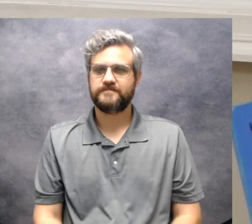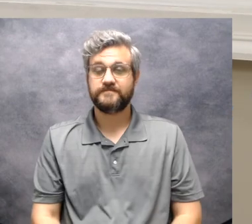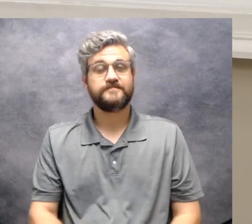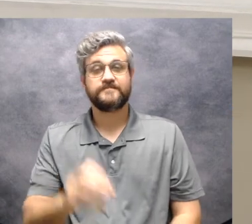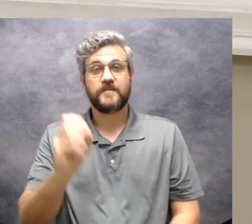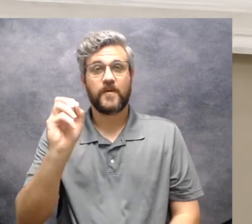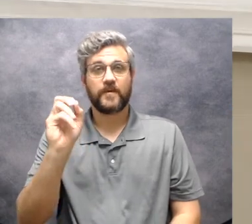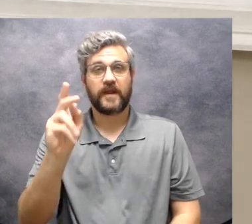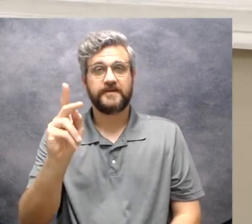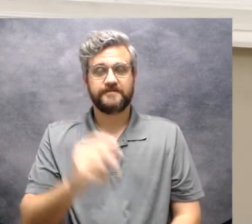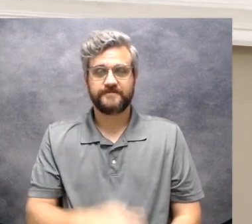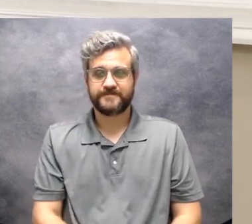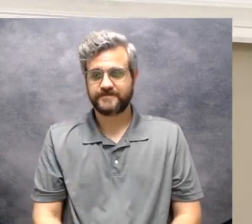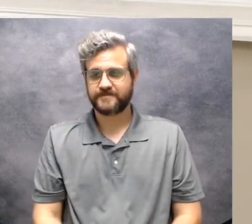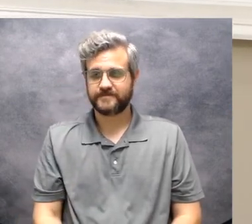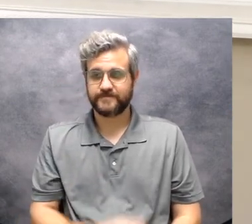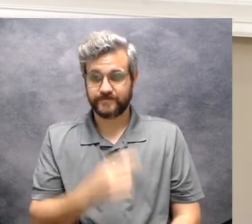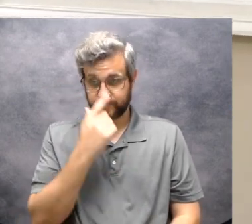Okay.